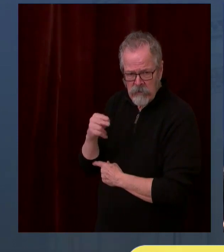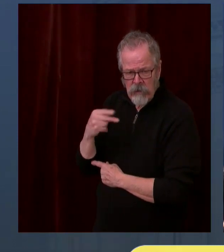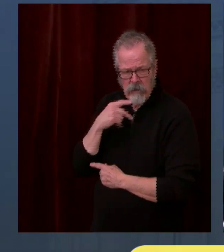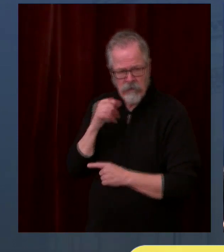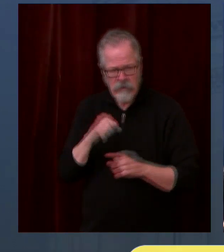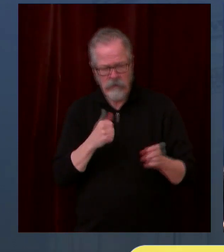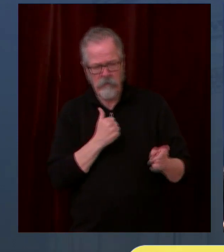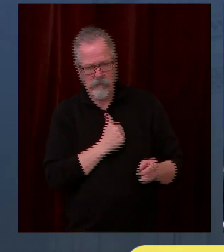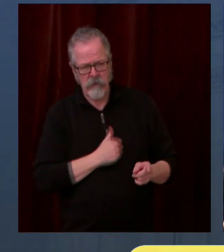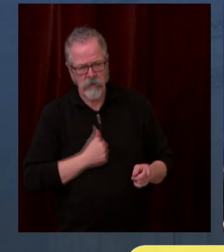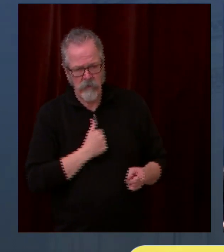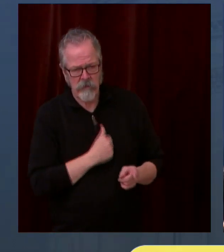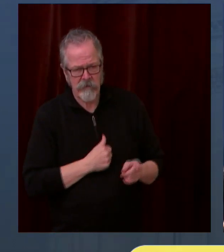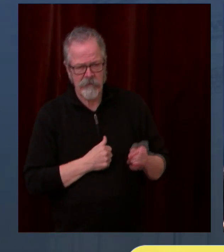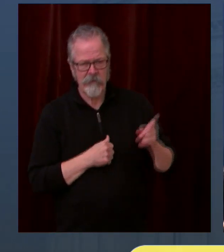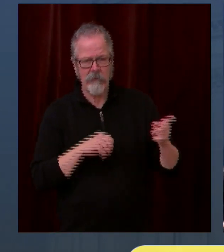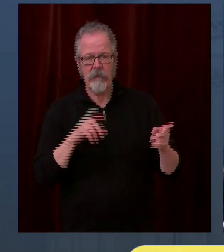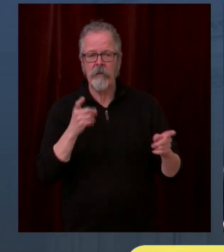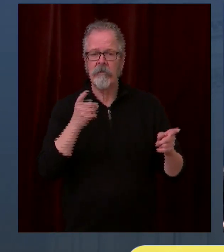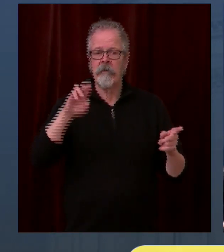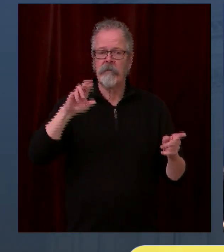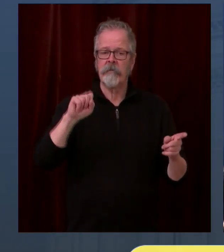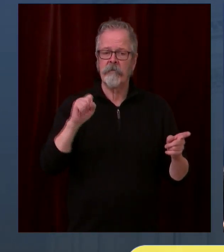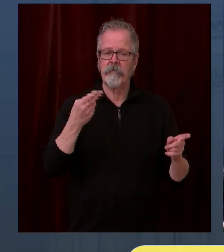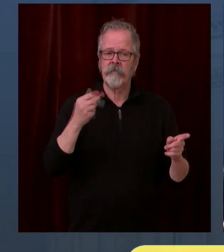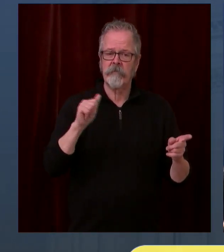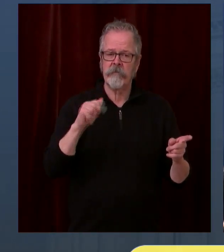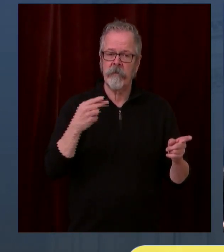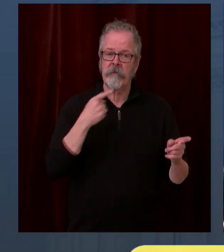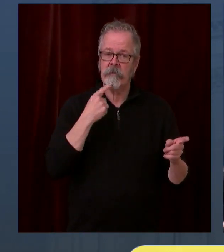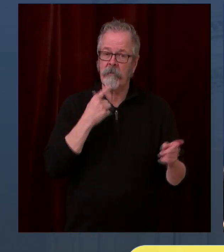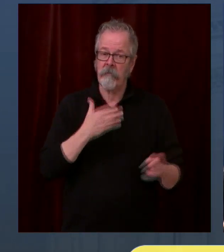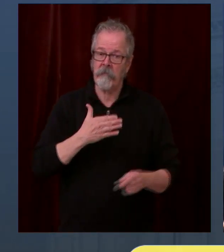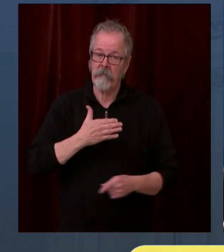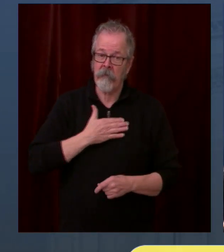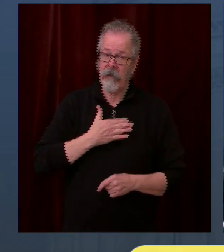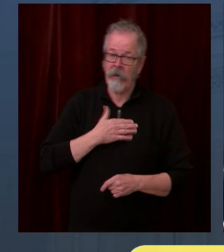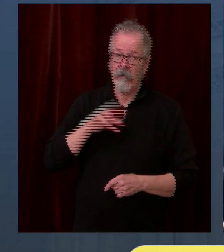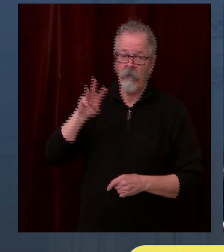over Wi-Fi network. So that's the technology piece that comes in.